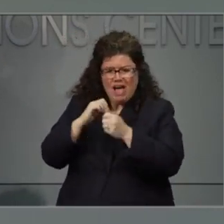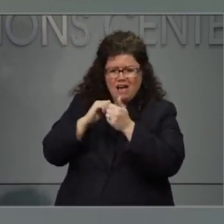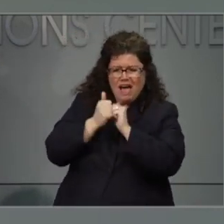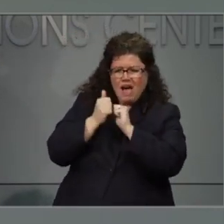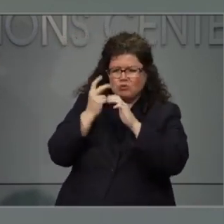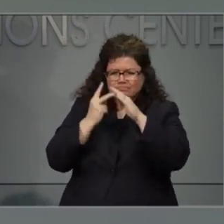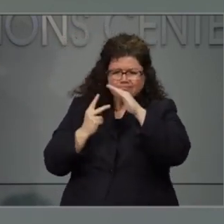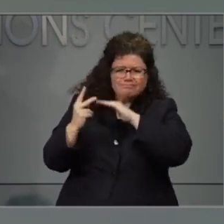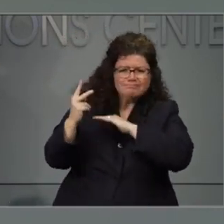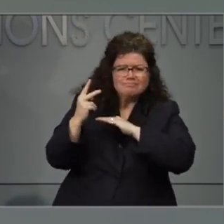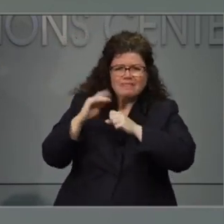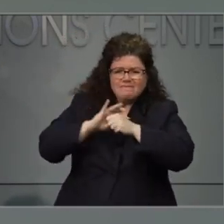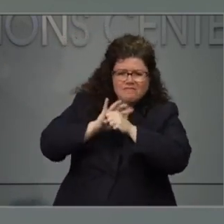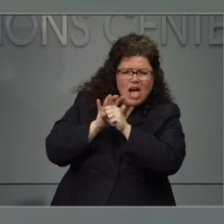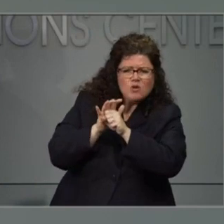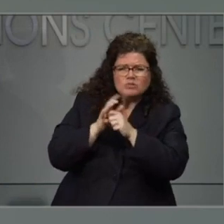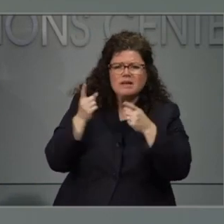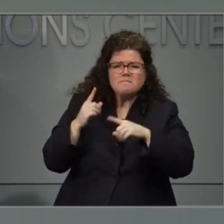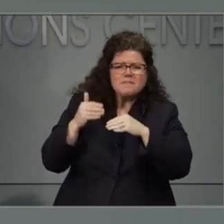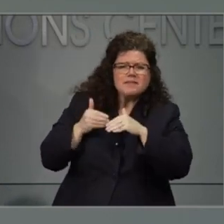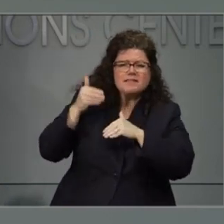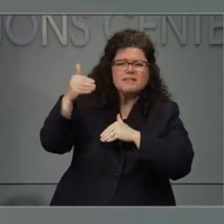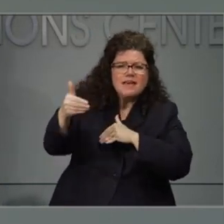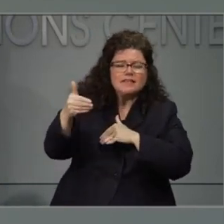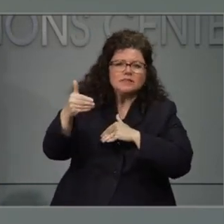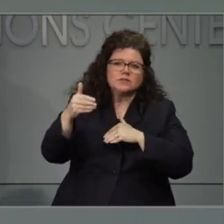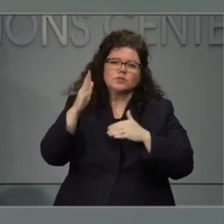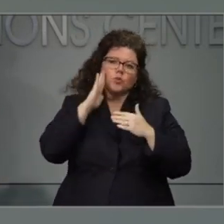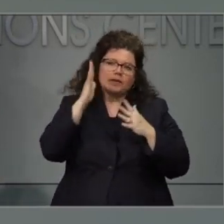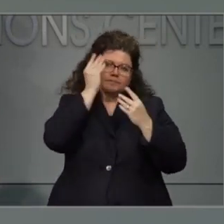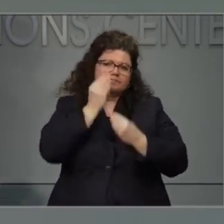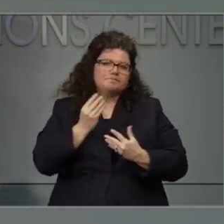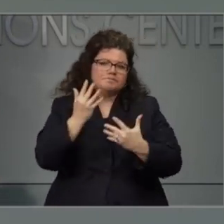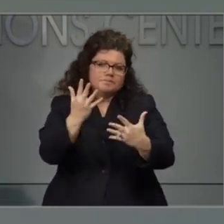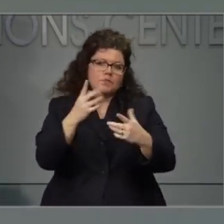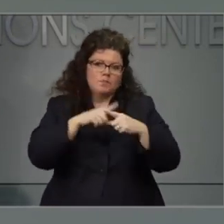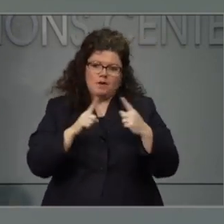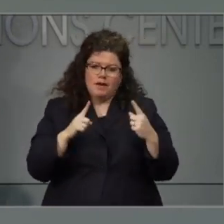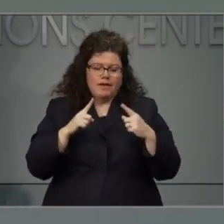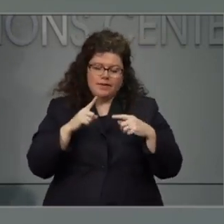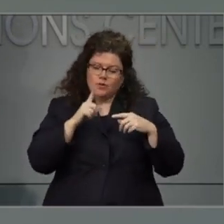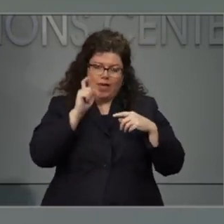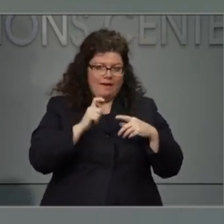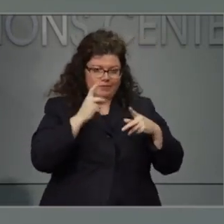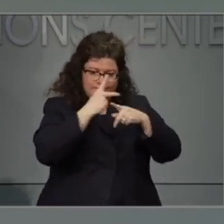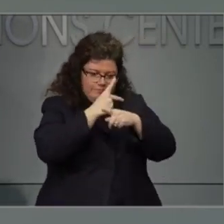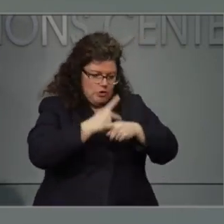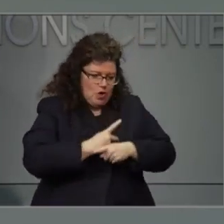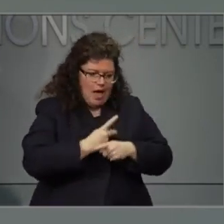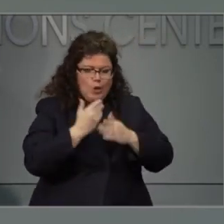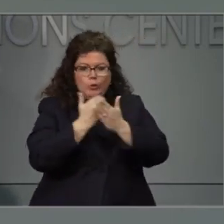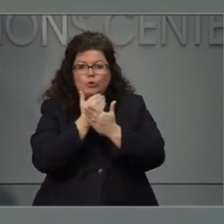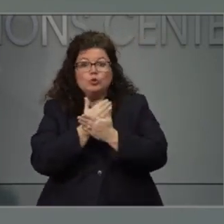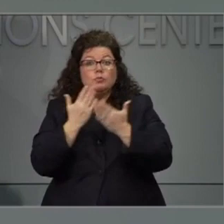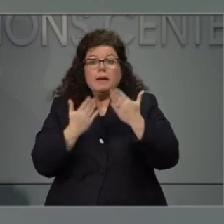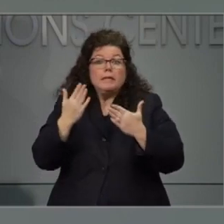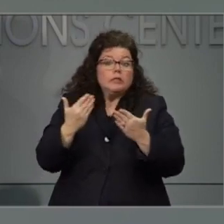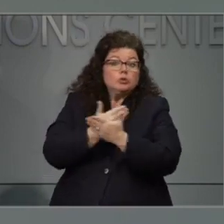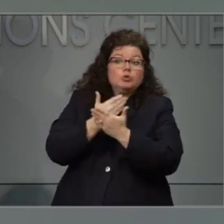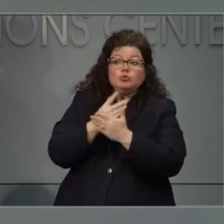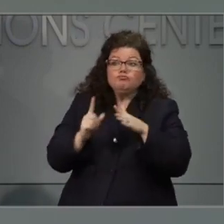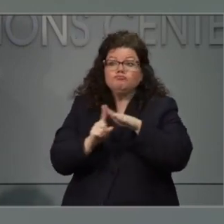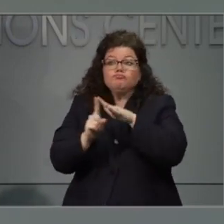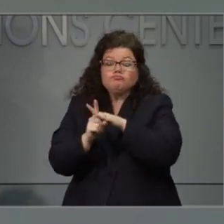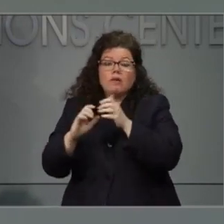data that we'll be able to share as we move through this and understand the virus better and have new methods for